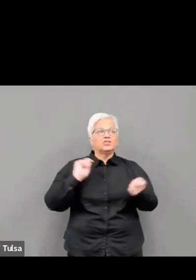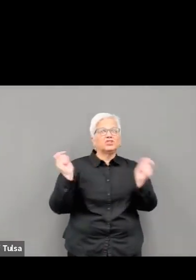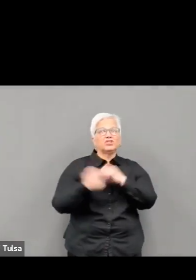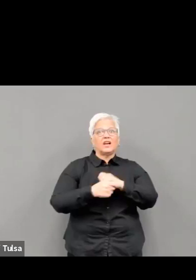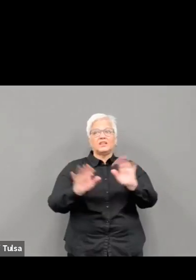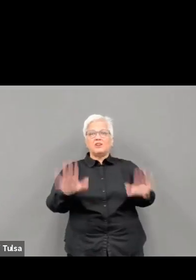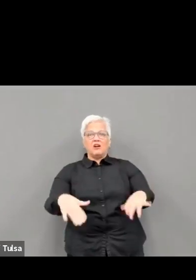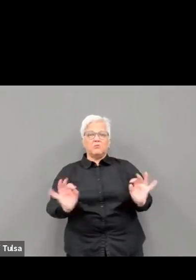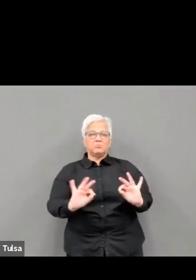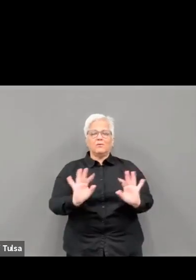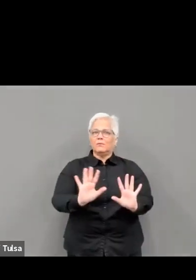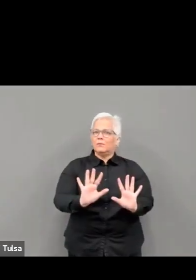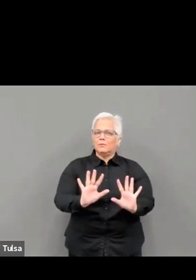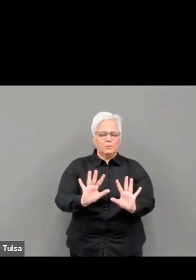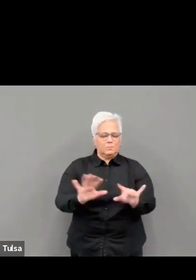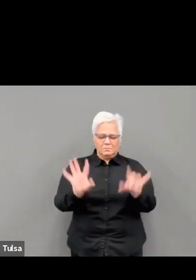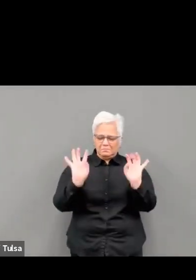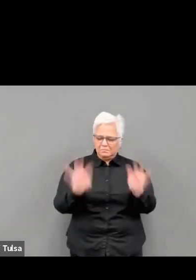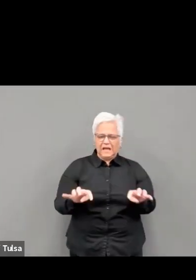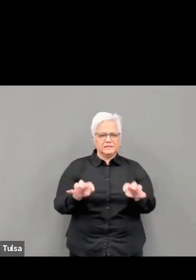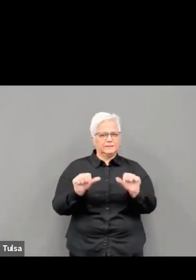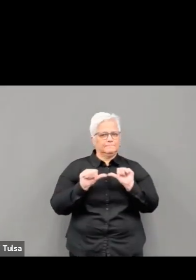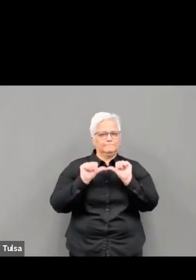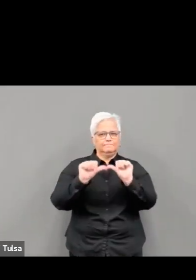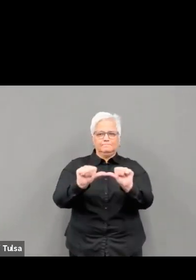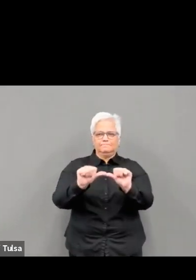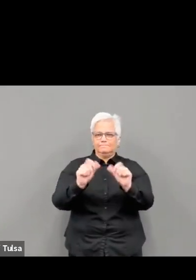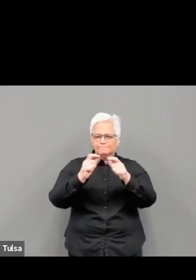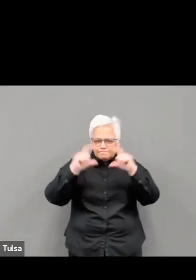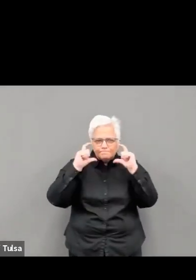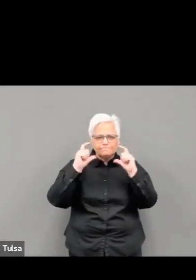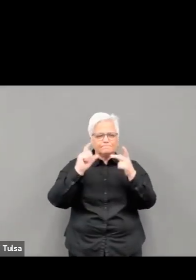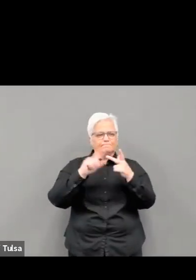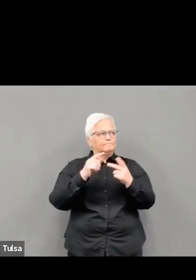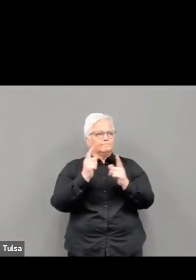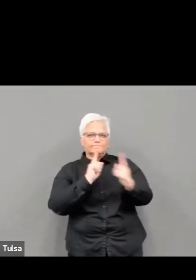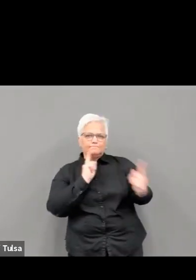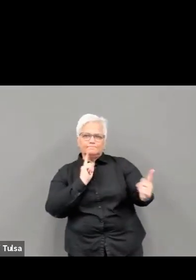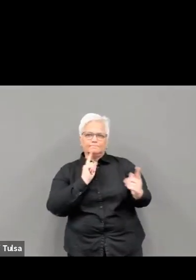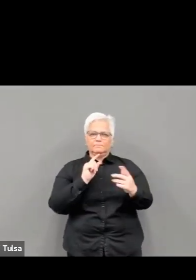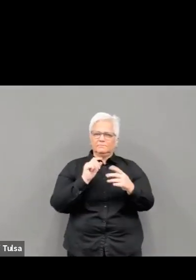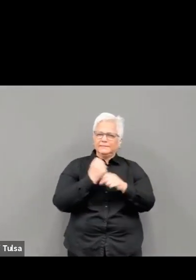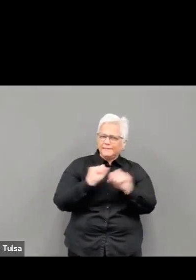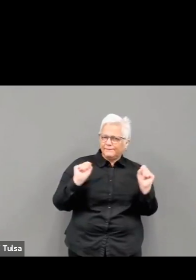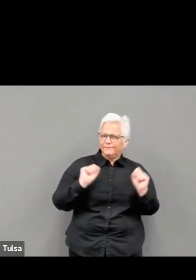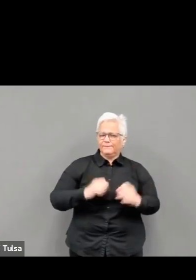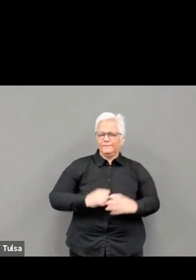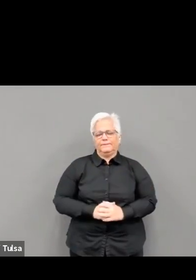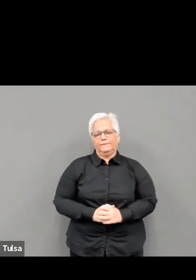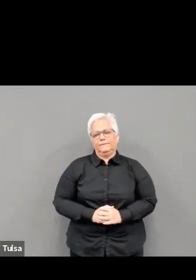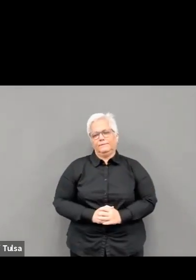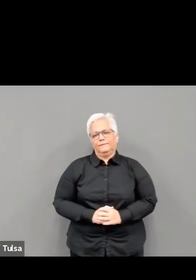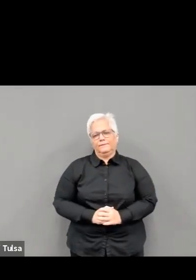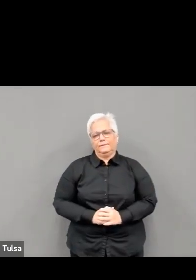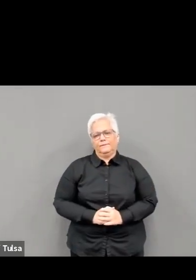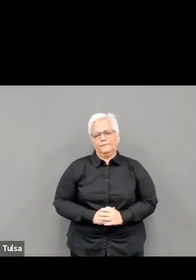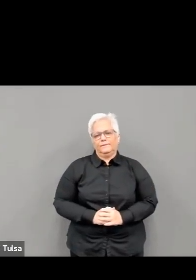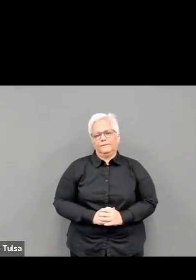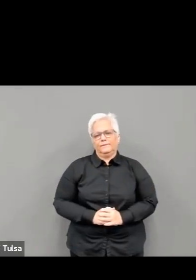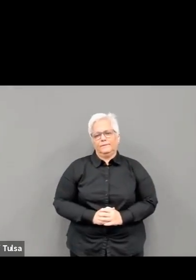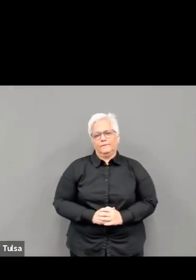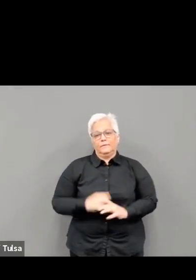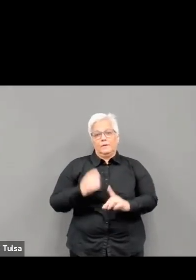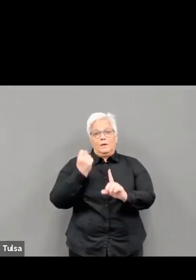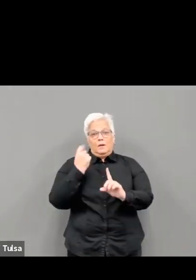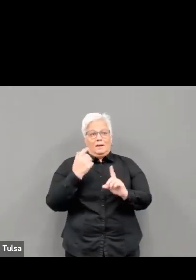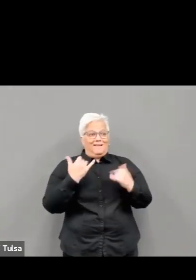responders, Oklahomans age 65 and older, pre-K through 12th grade teachers and staff, and anyone 16 years of age